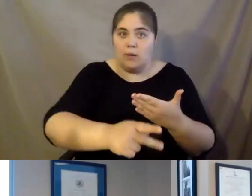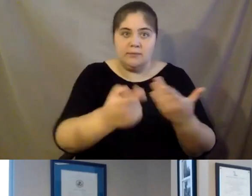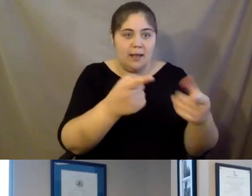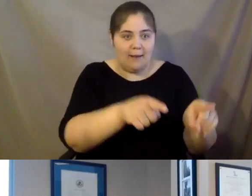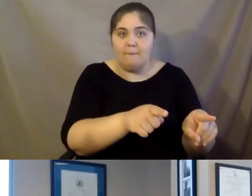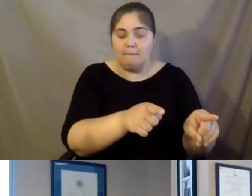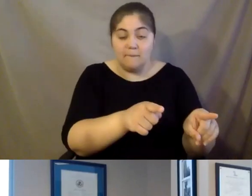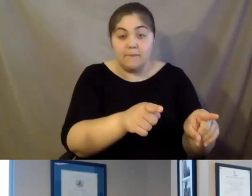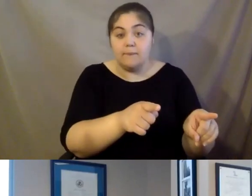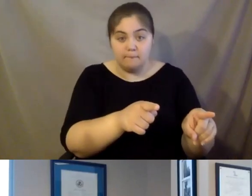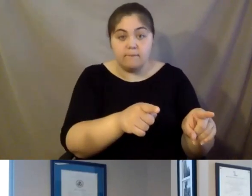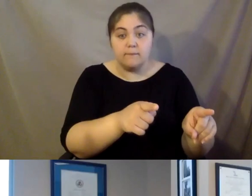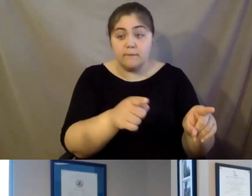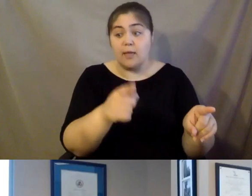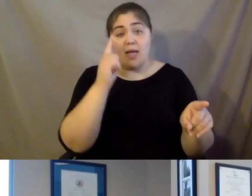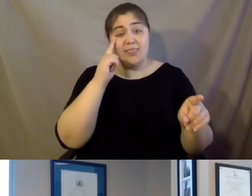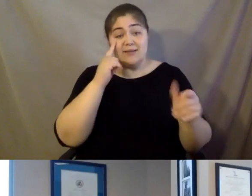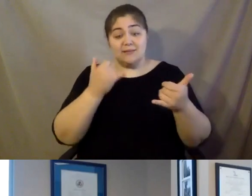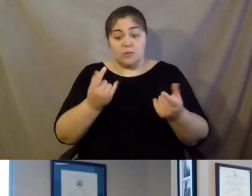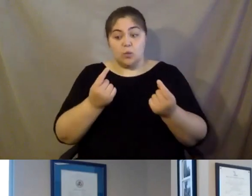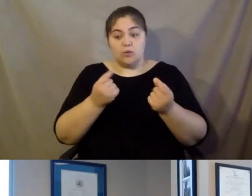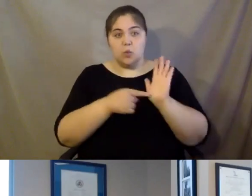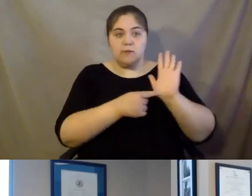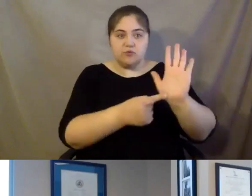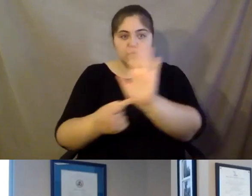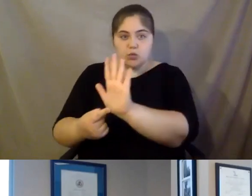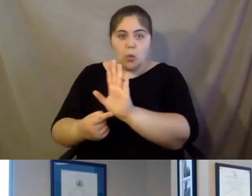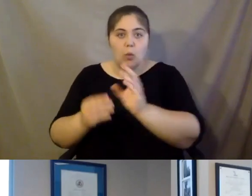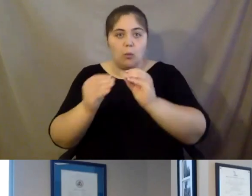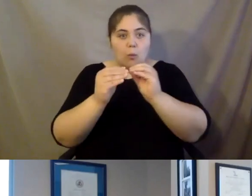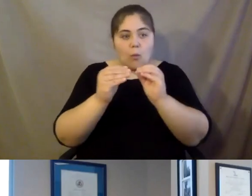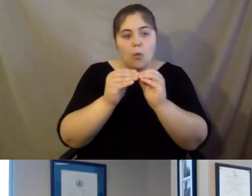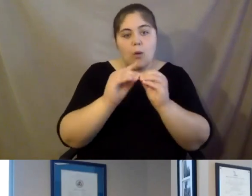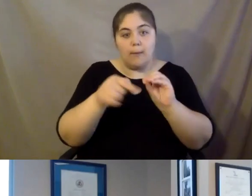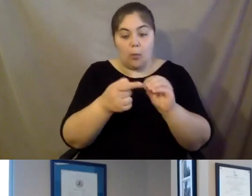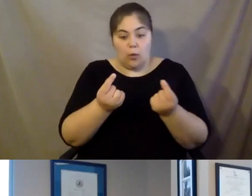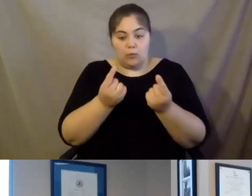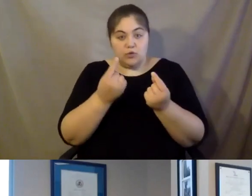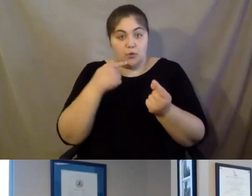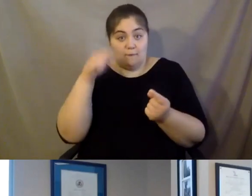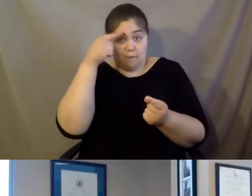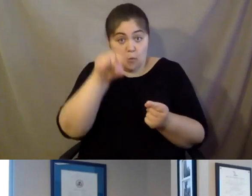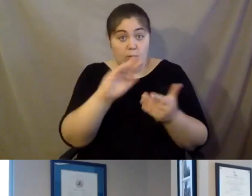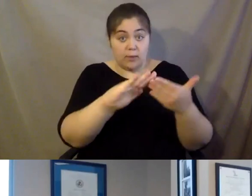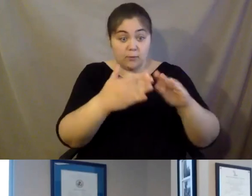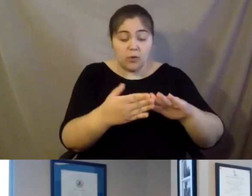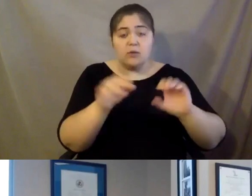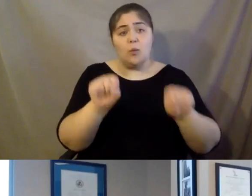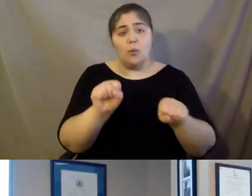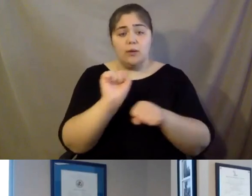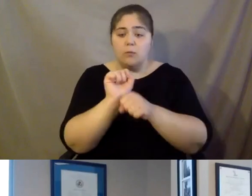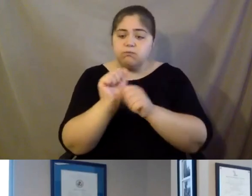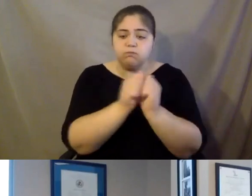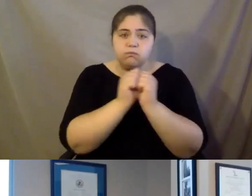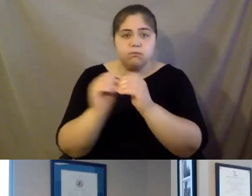know, we brought some more awareness to what it is that each of us does for the community and how we can work together to make it more impactful.